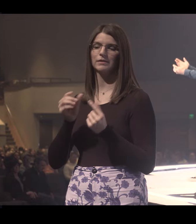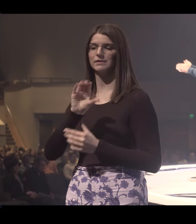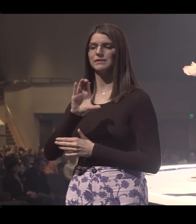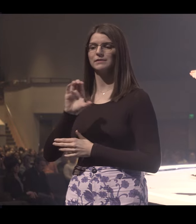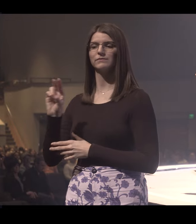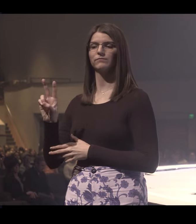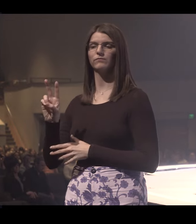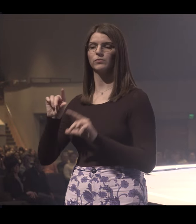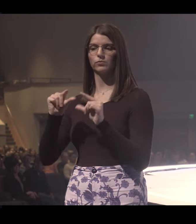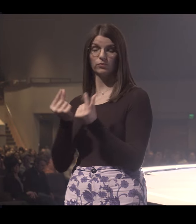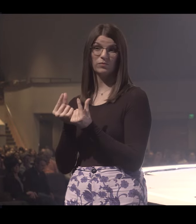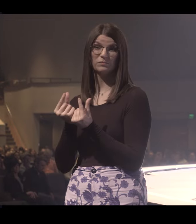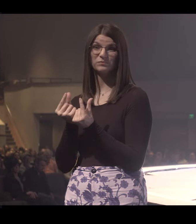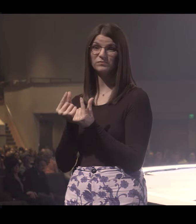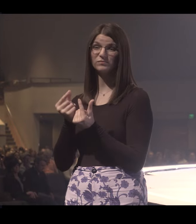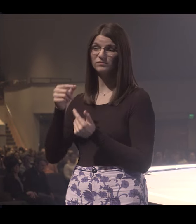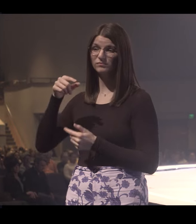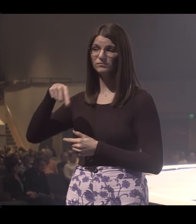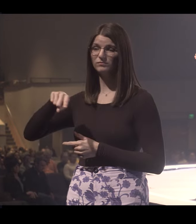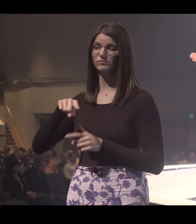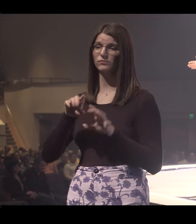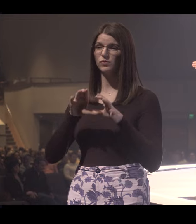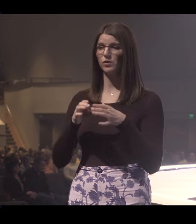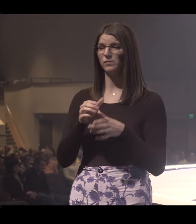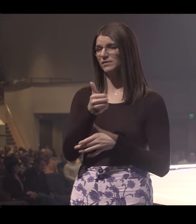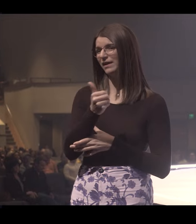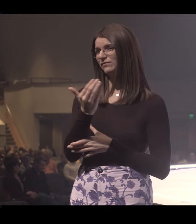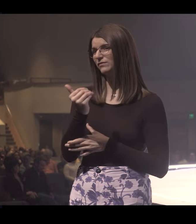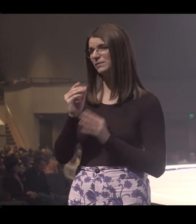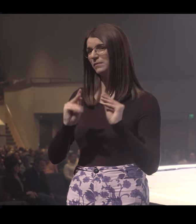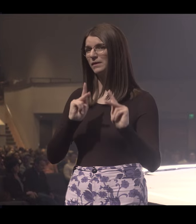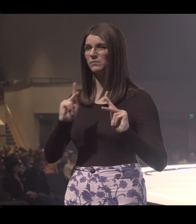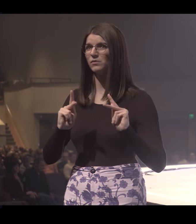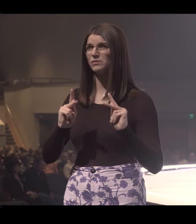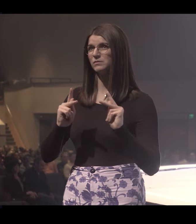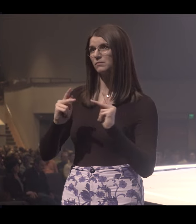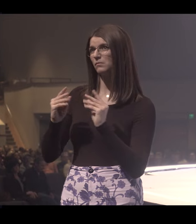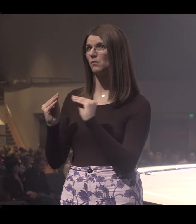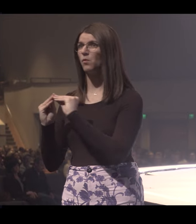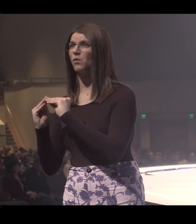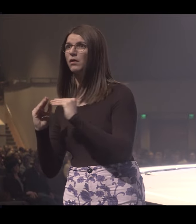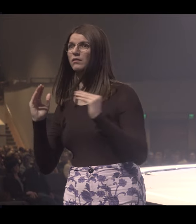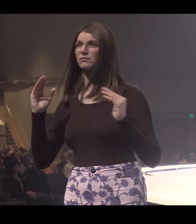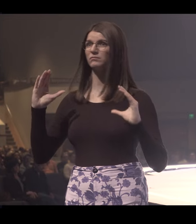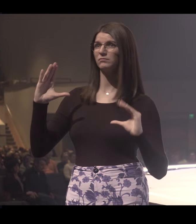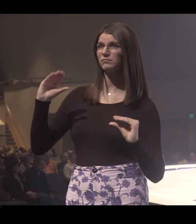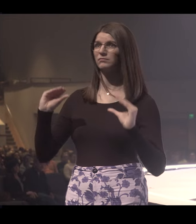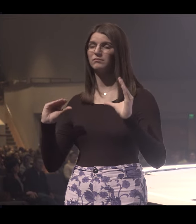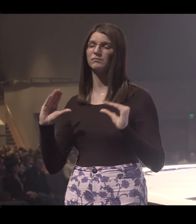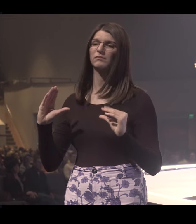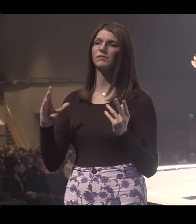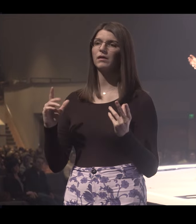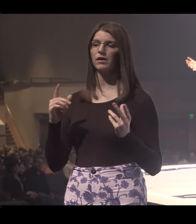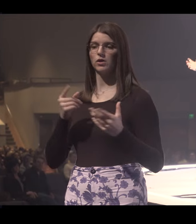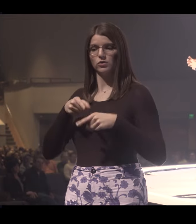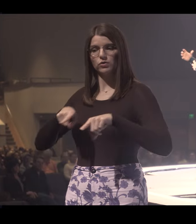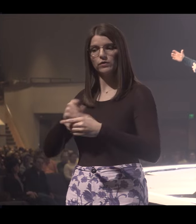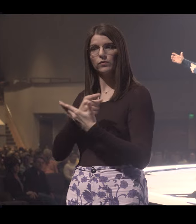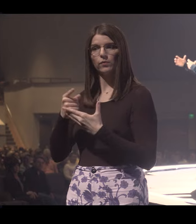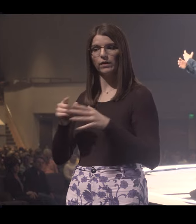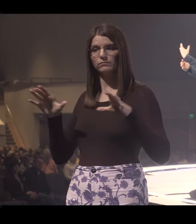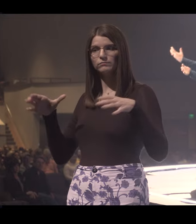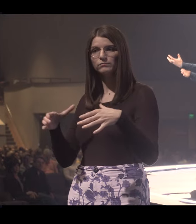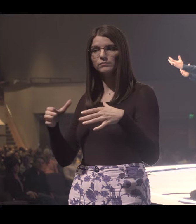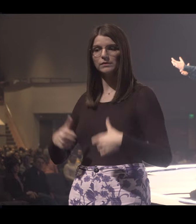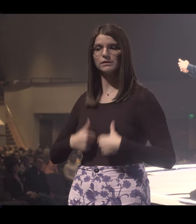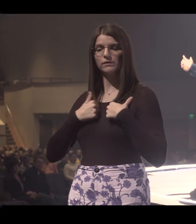call a CCV group. And a CCV group is simply a group of 10 to 15 people, sometimes a little more, sometimes a little less, who gather during the